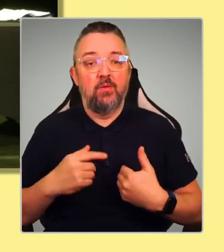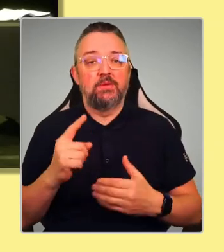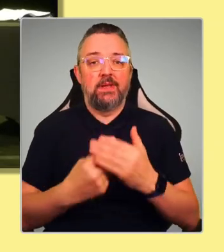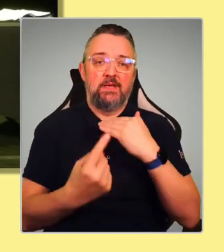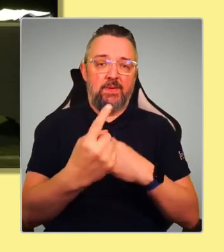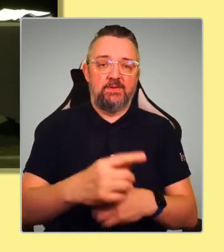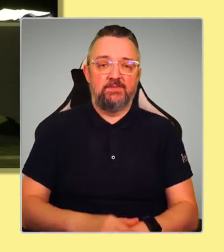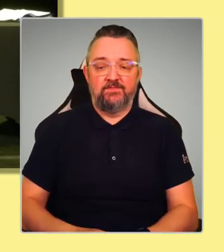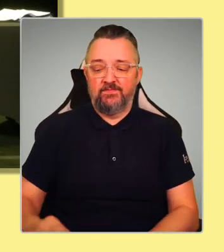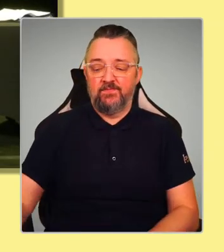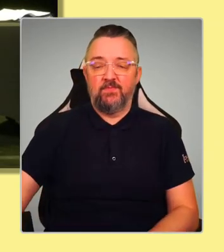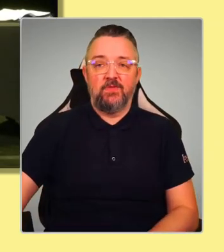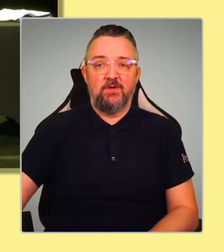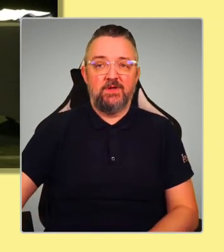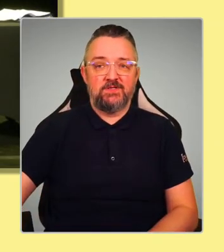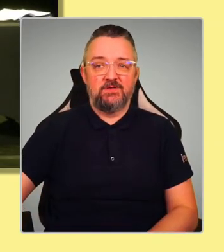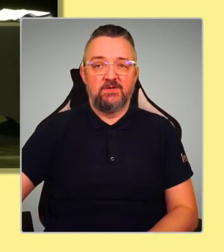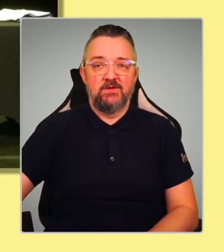Thank you, Hamza.